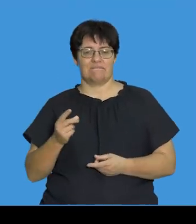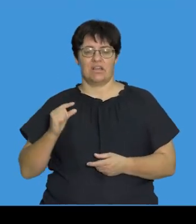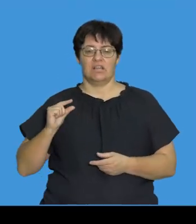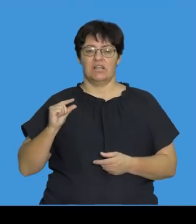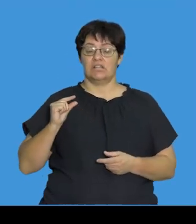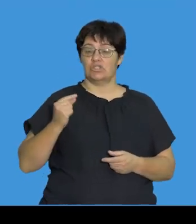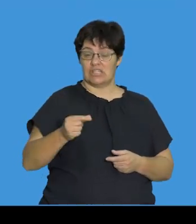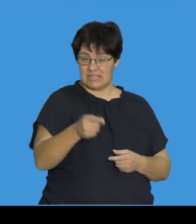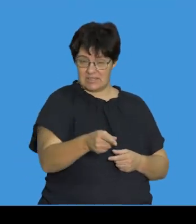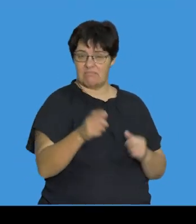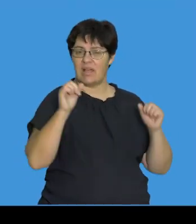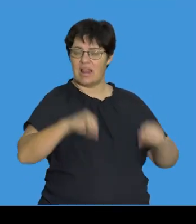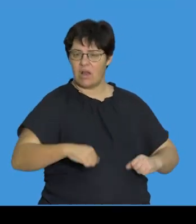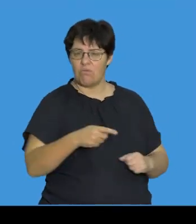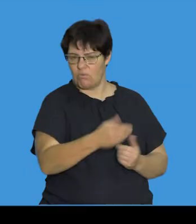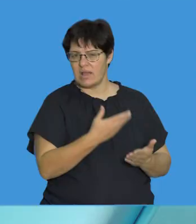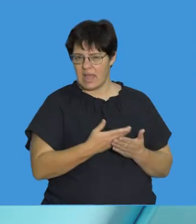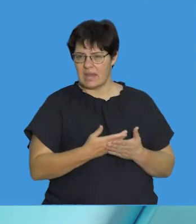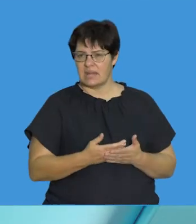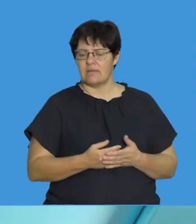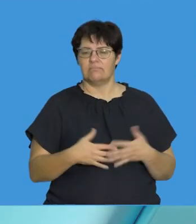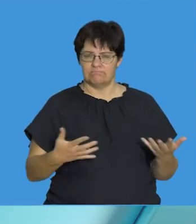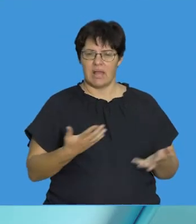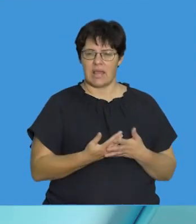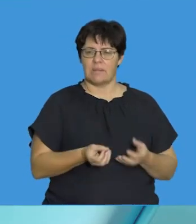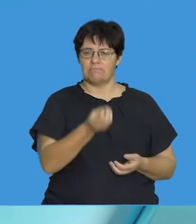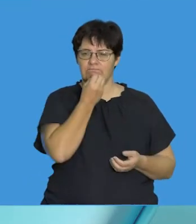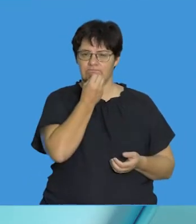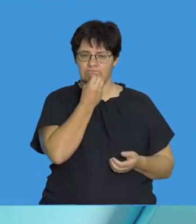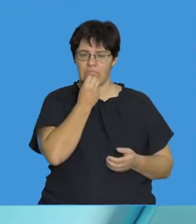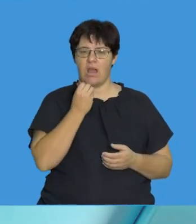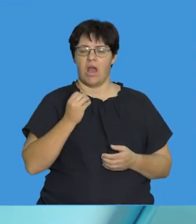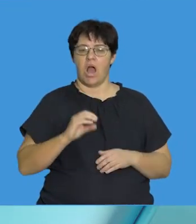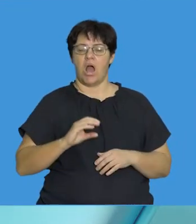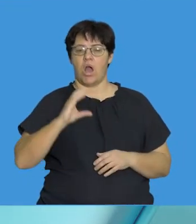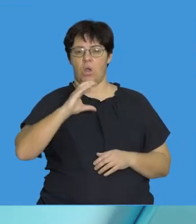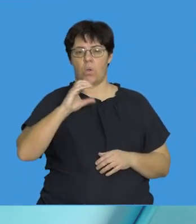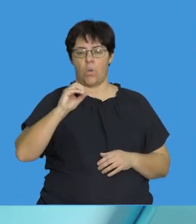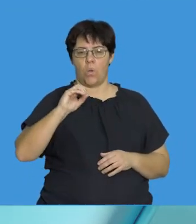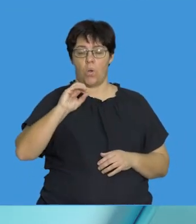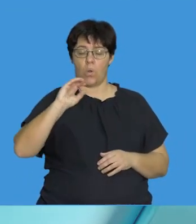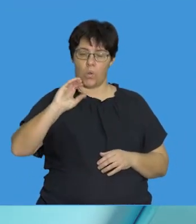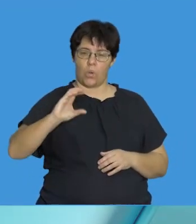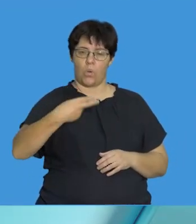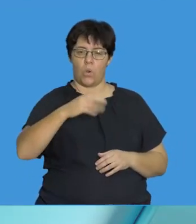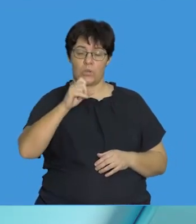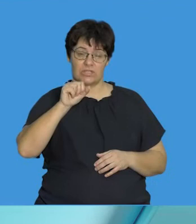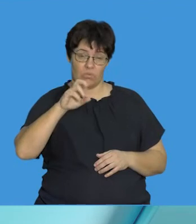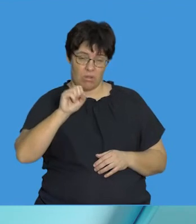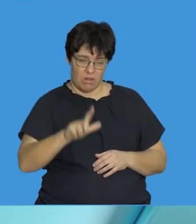gene which has allowed them to be able to consume large amounts of cholesterol and yet not be affected